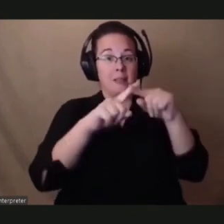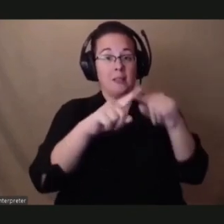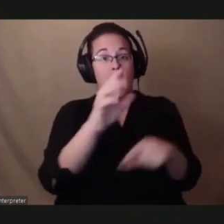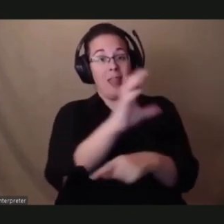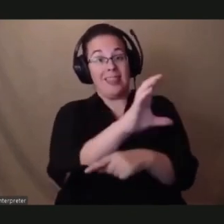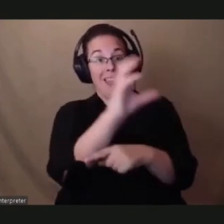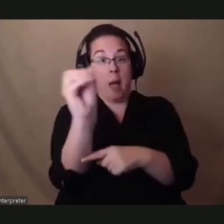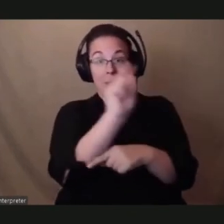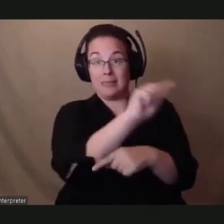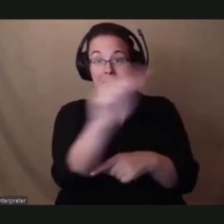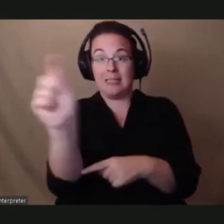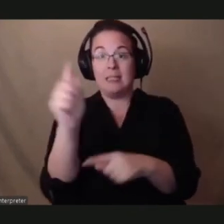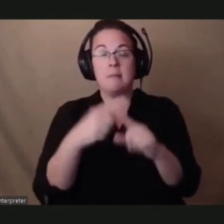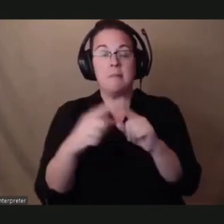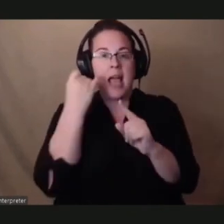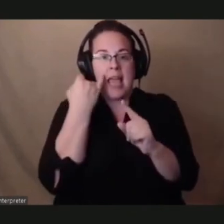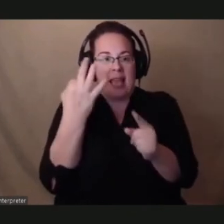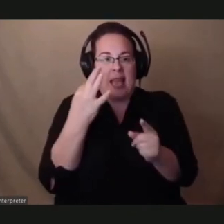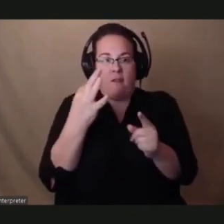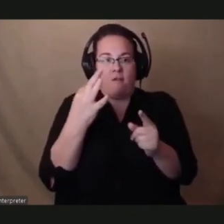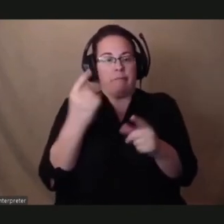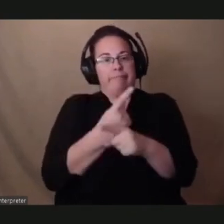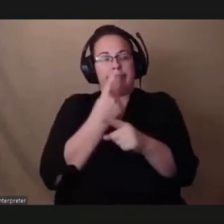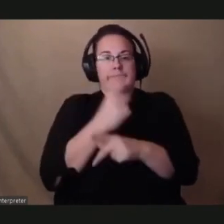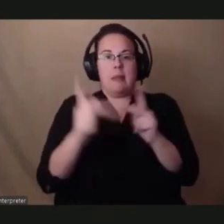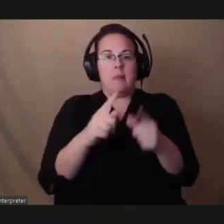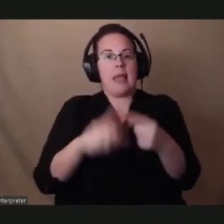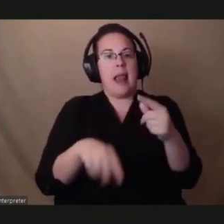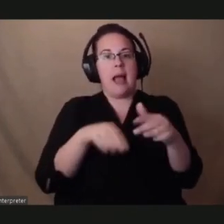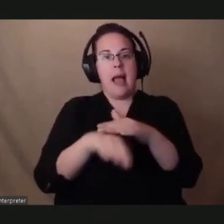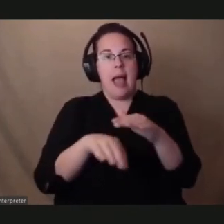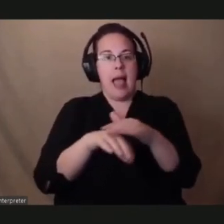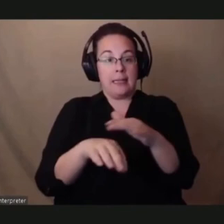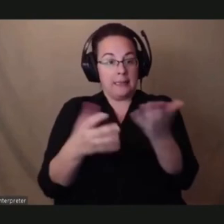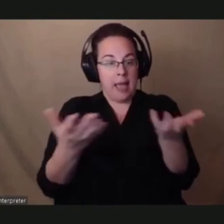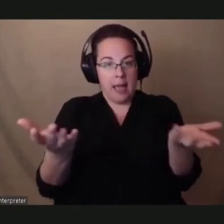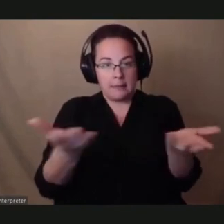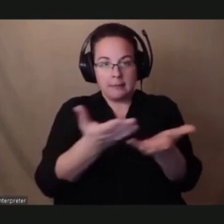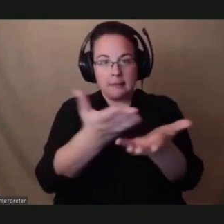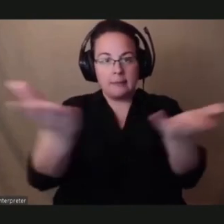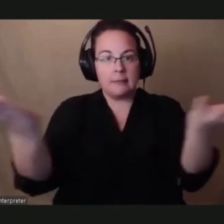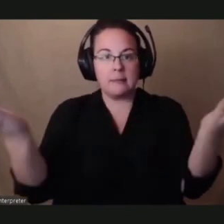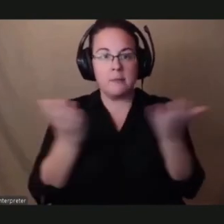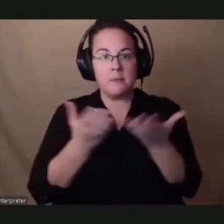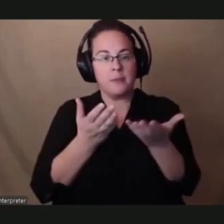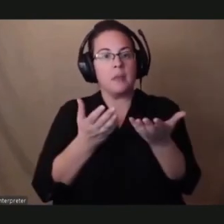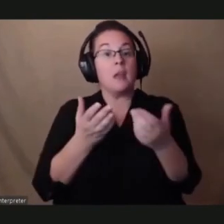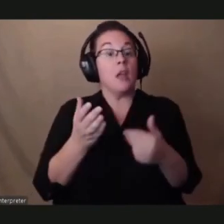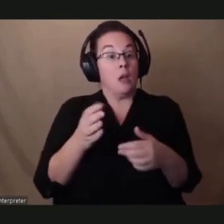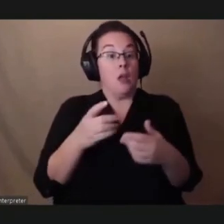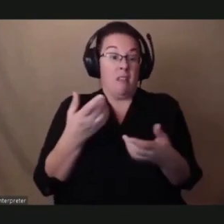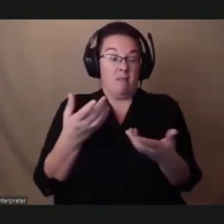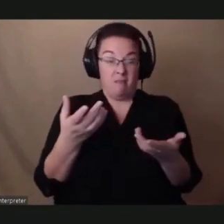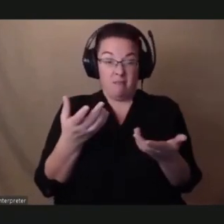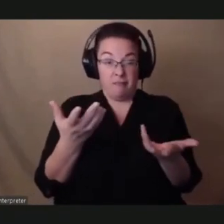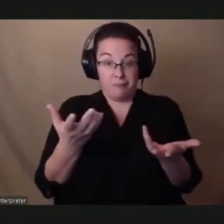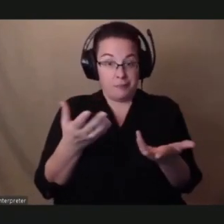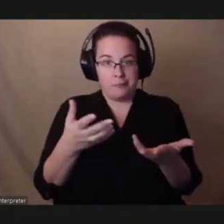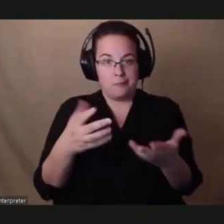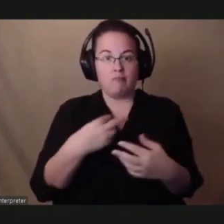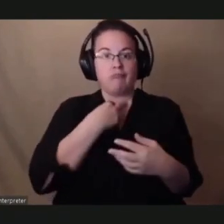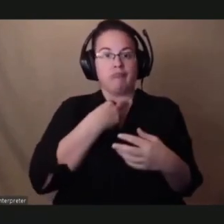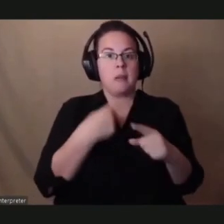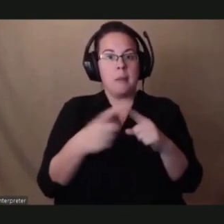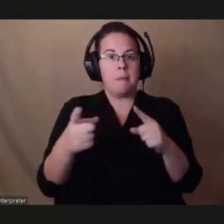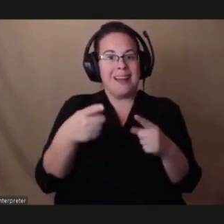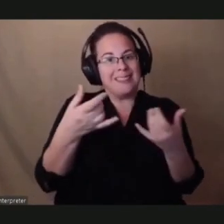access communications during the crisis. And, of course, consumers pay when carriers need to rebuild networks because they fail to properly maintain